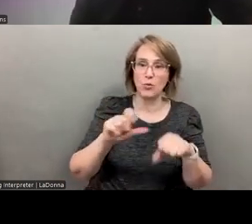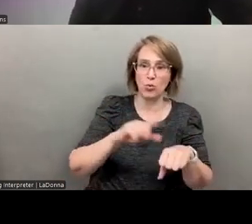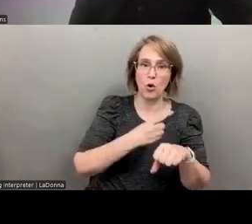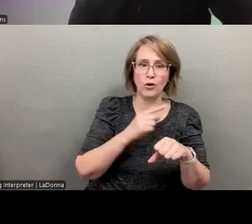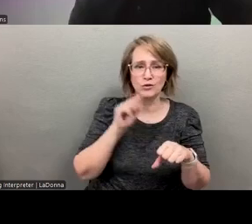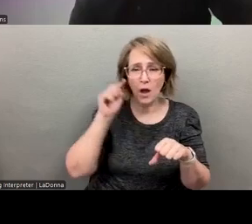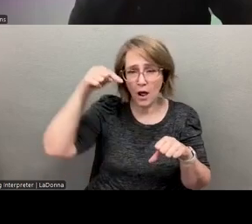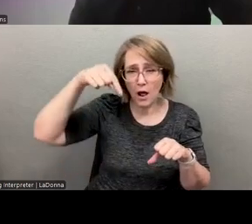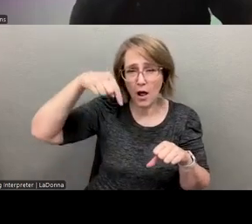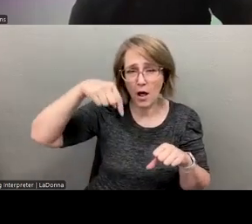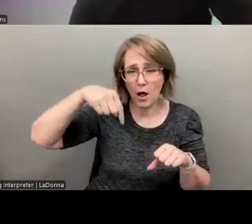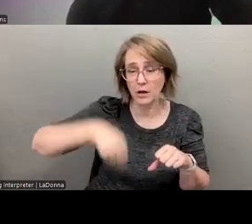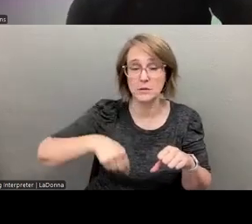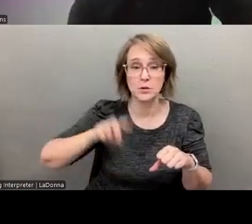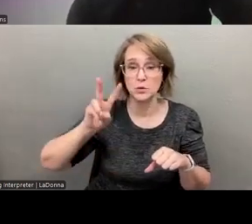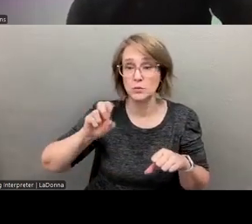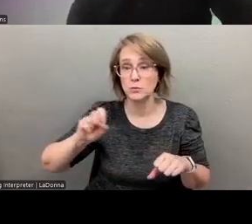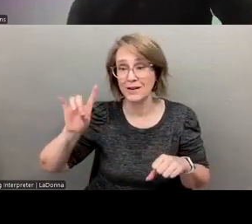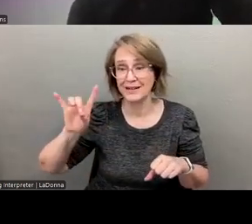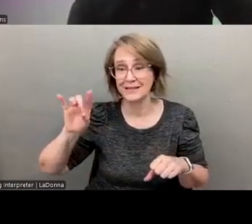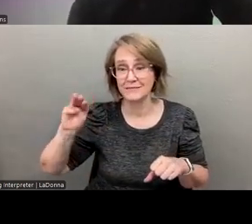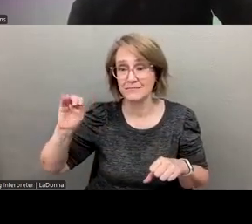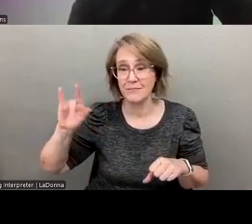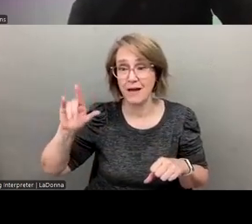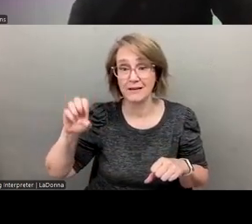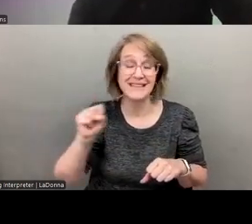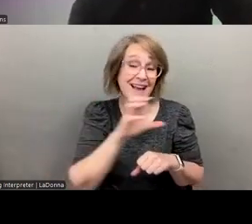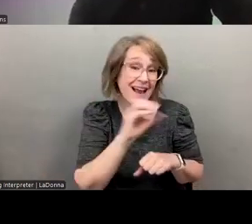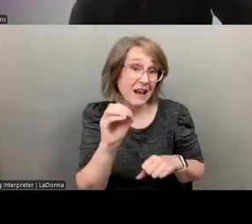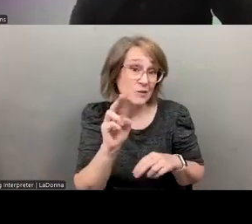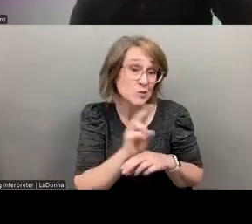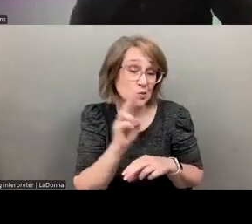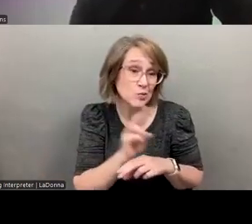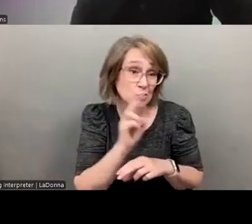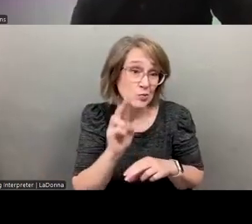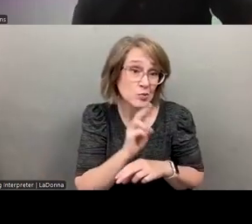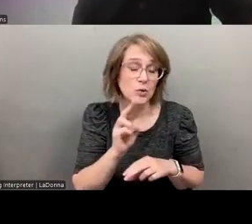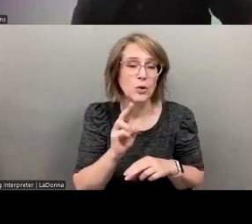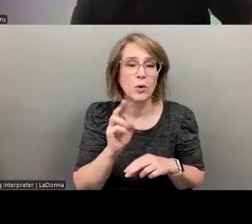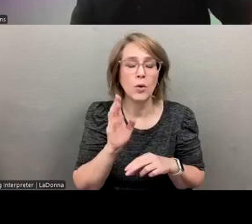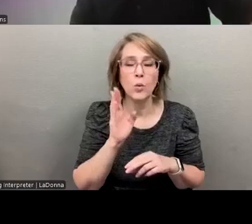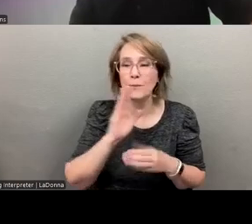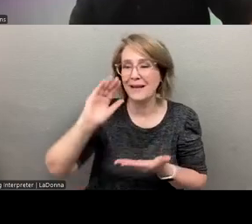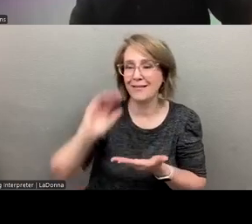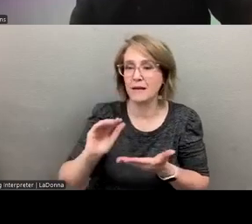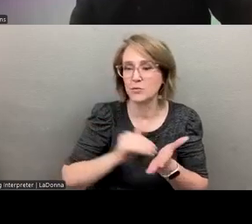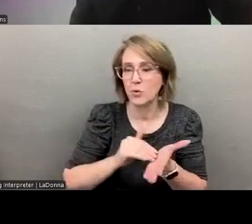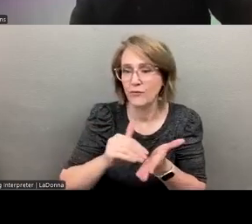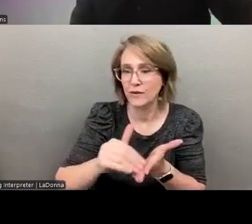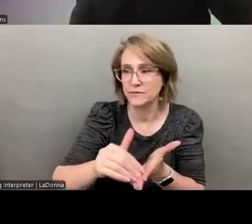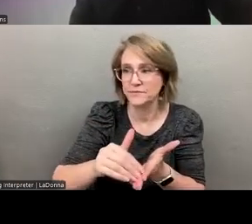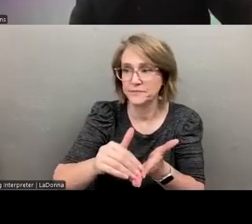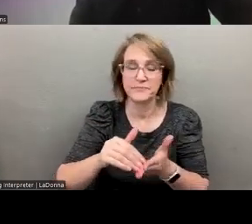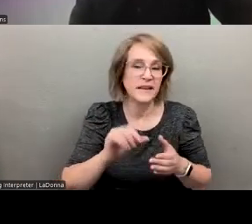to us. Um, and its utilization is most likely going to be far less going back